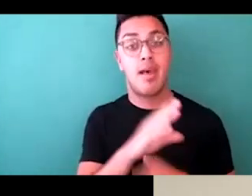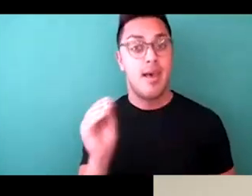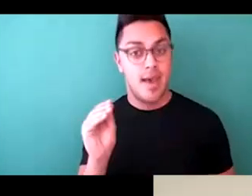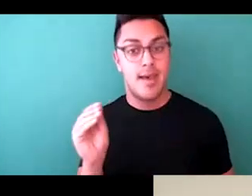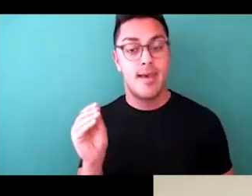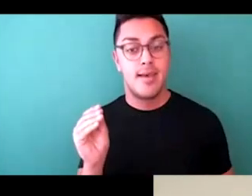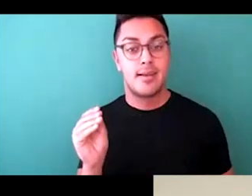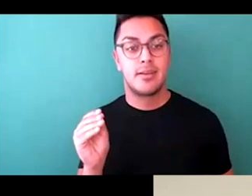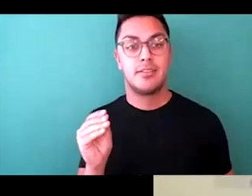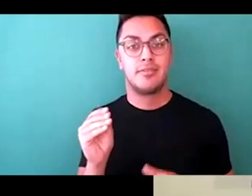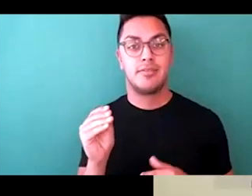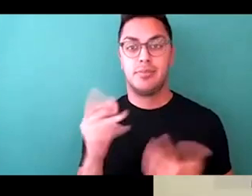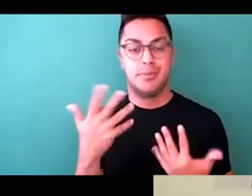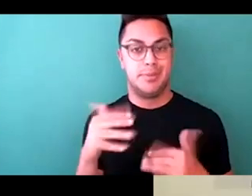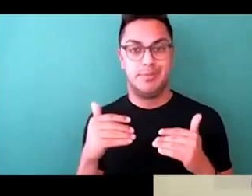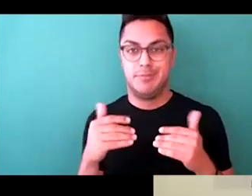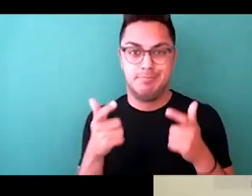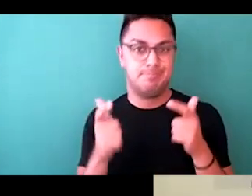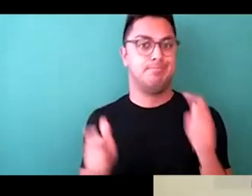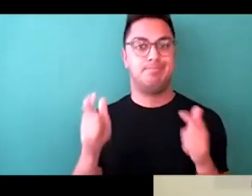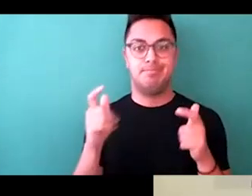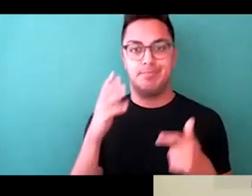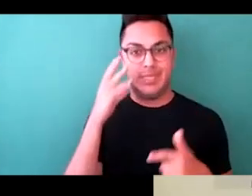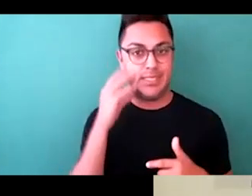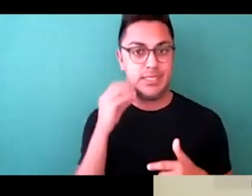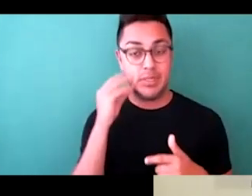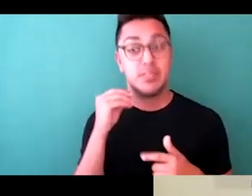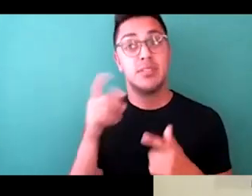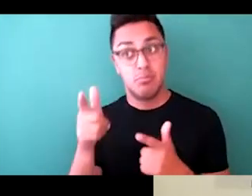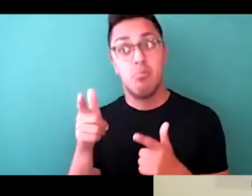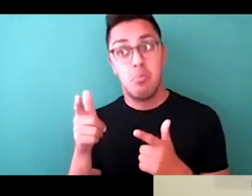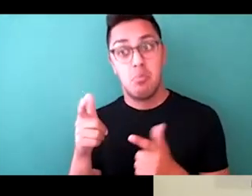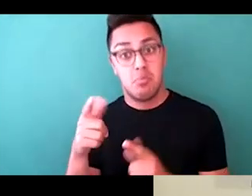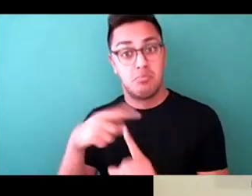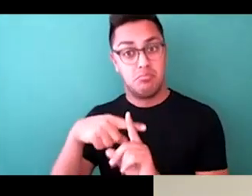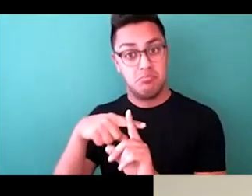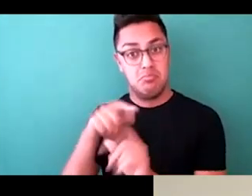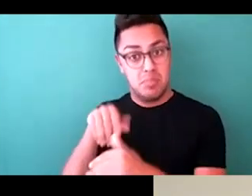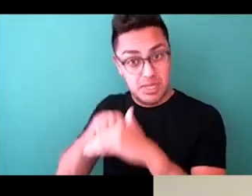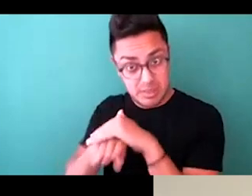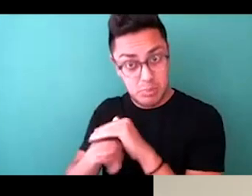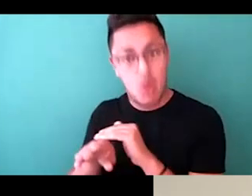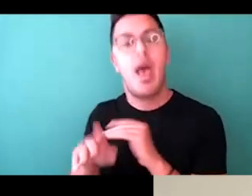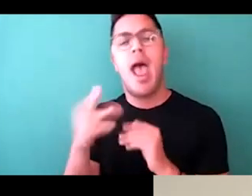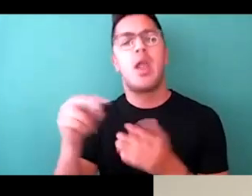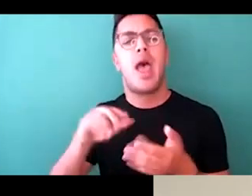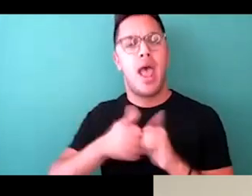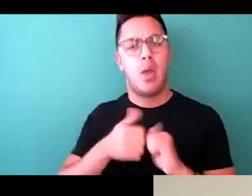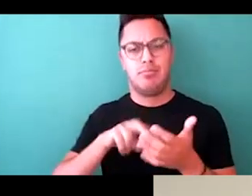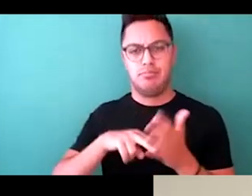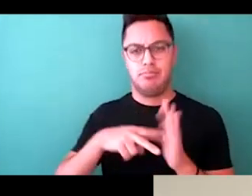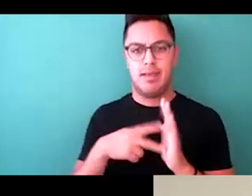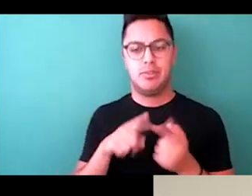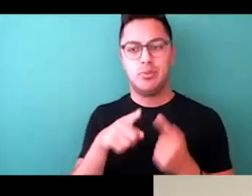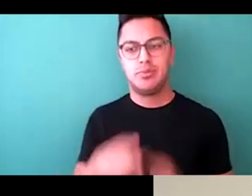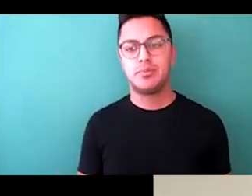profound experiences that were accessible and what that meant to you? Yeah, for sure. So I think one of